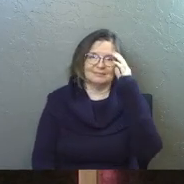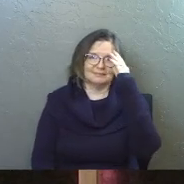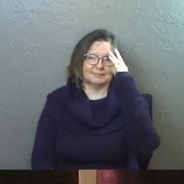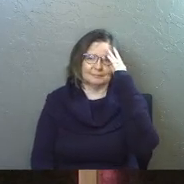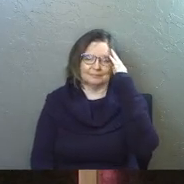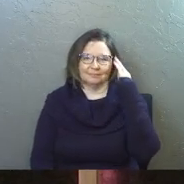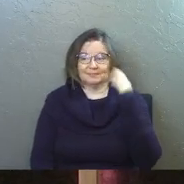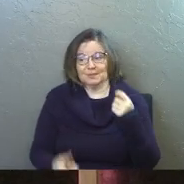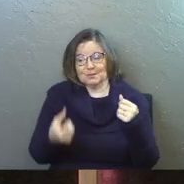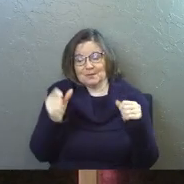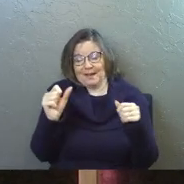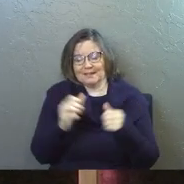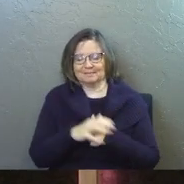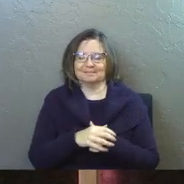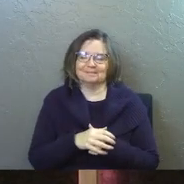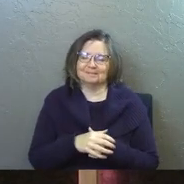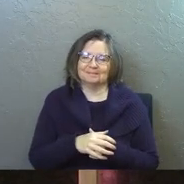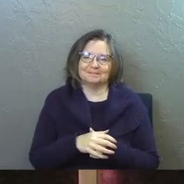We can try.